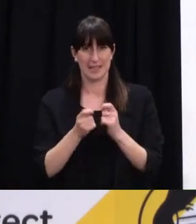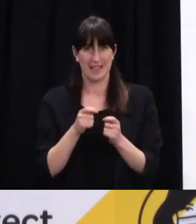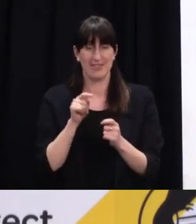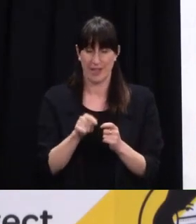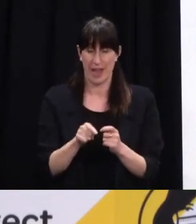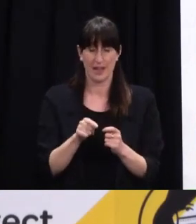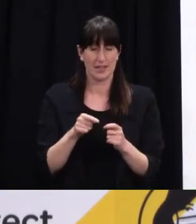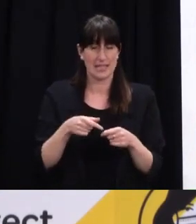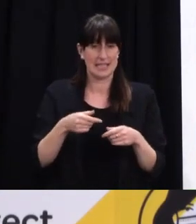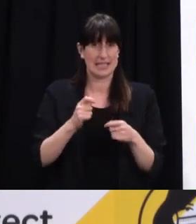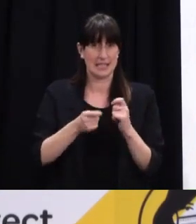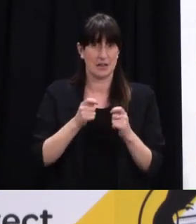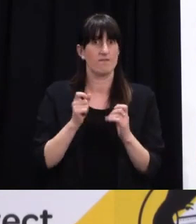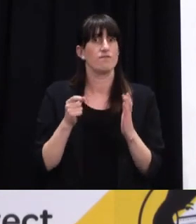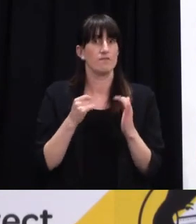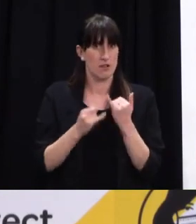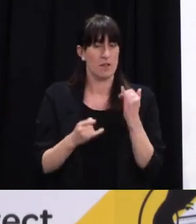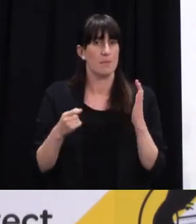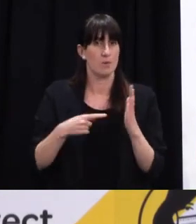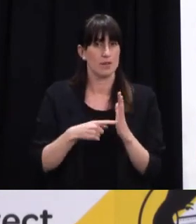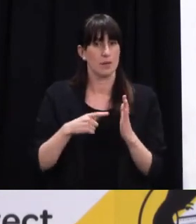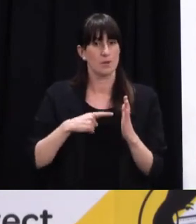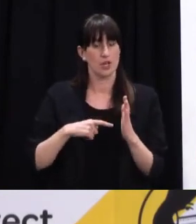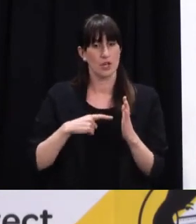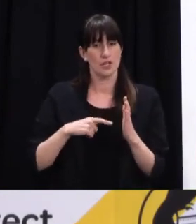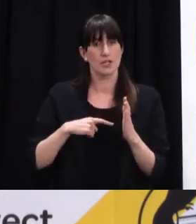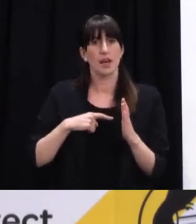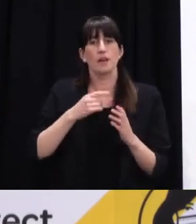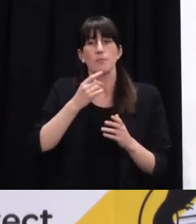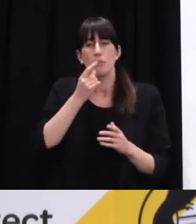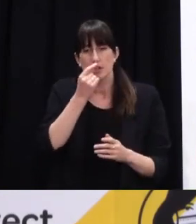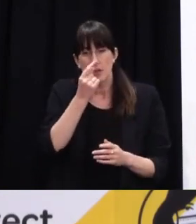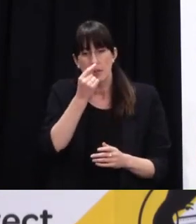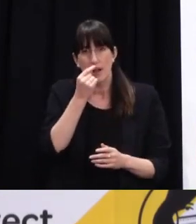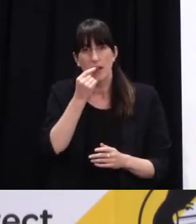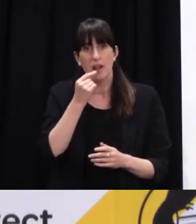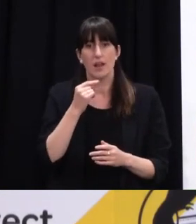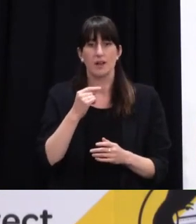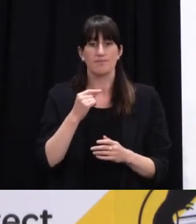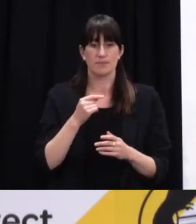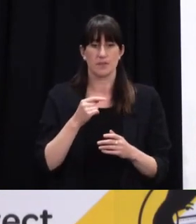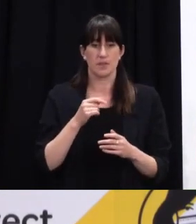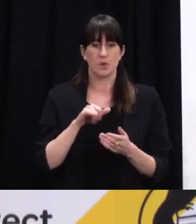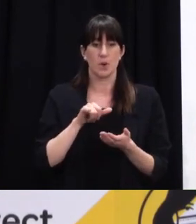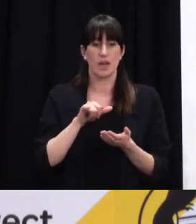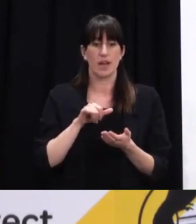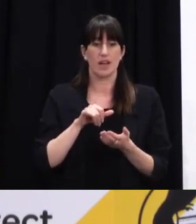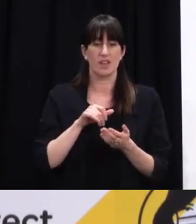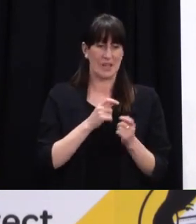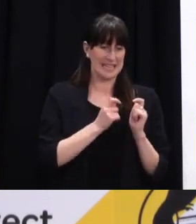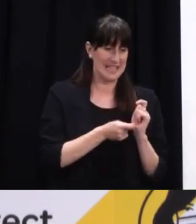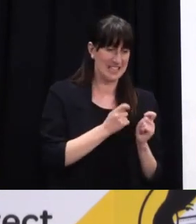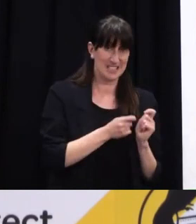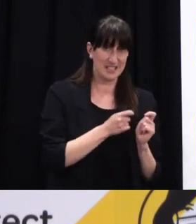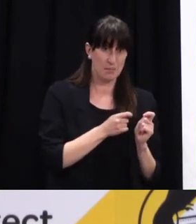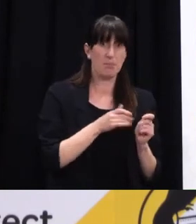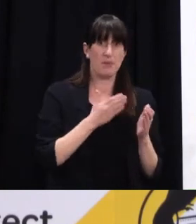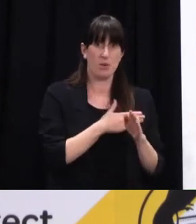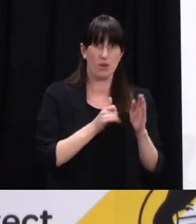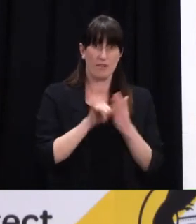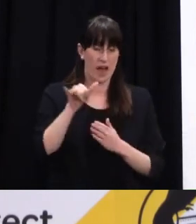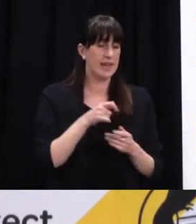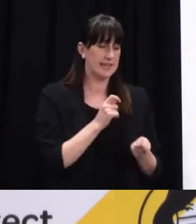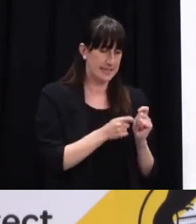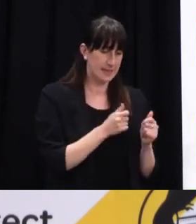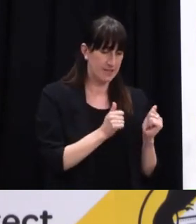-departure testing because of the risk that people can be infected subsequent to the test or that they are already infected but too